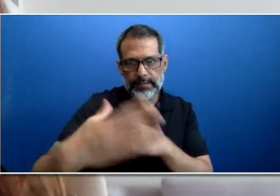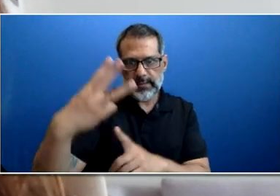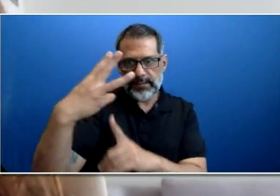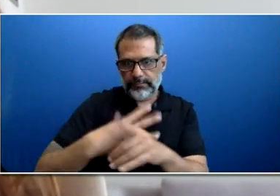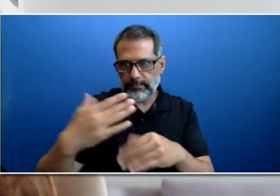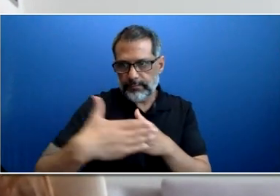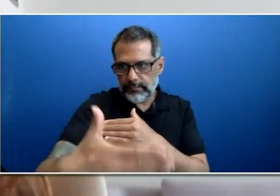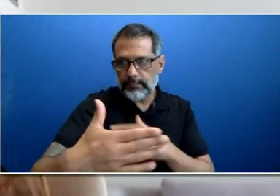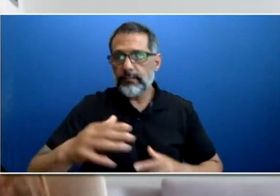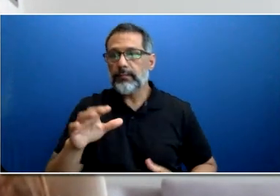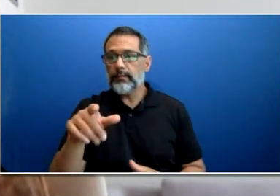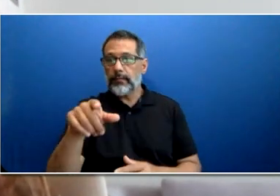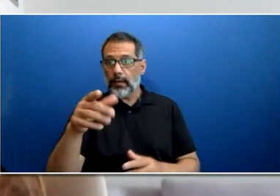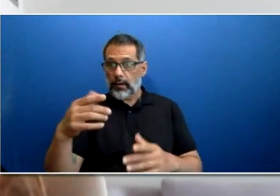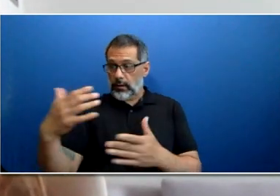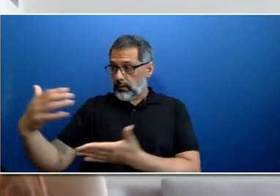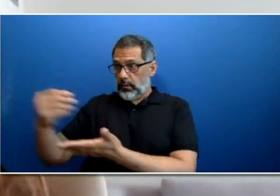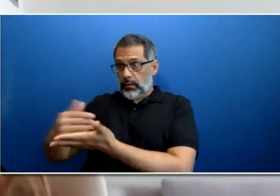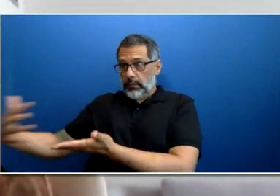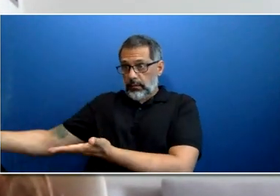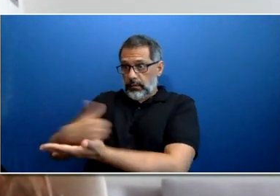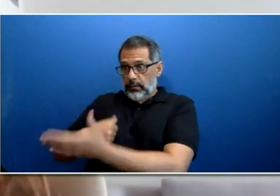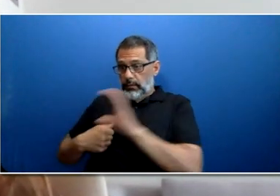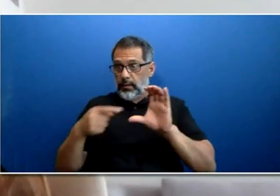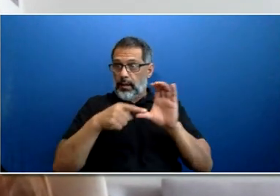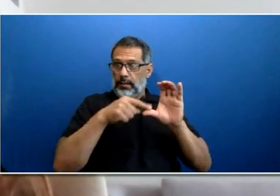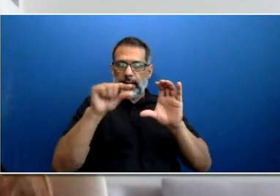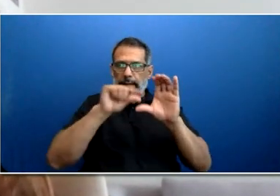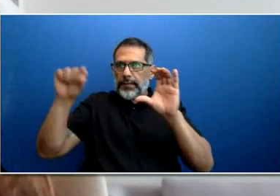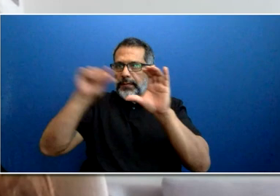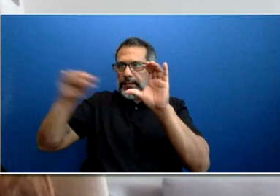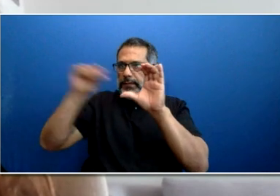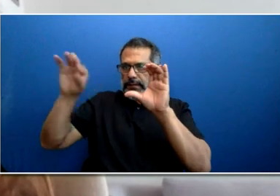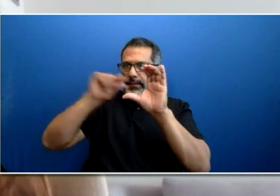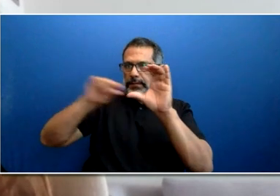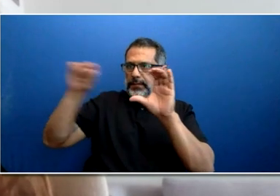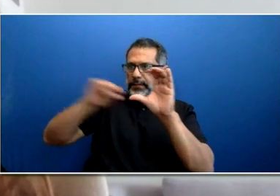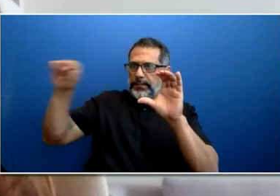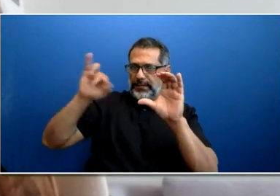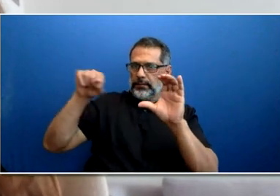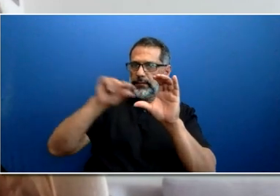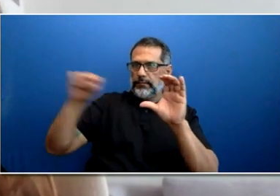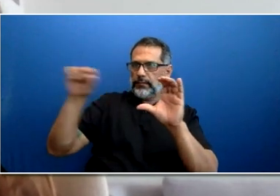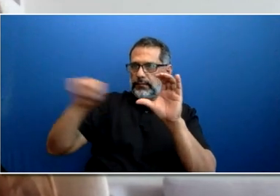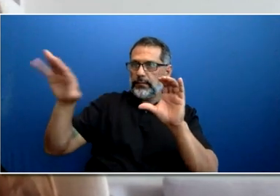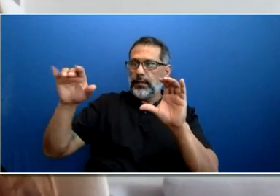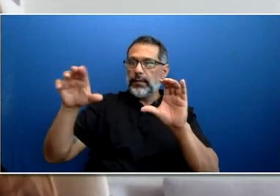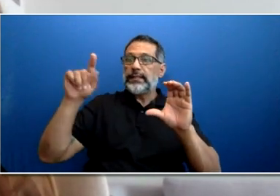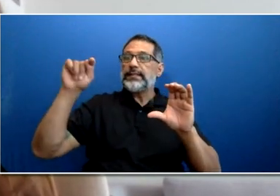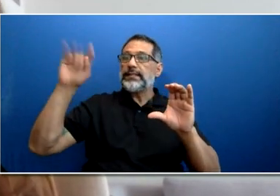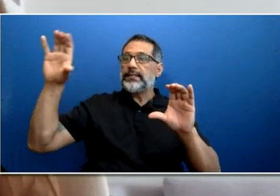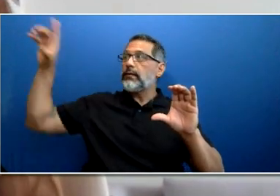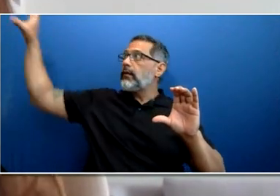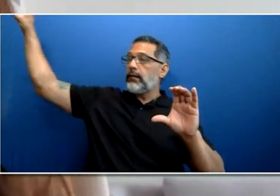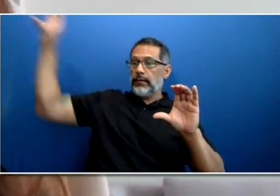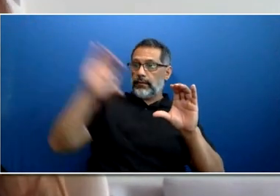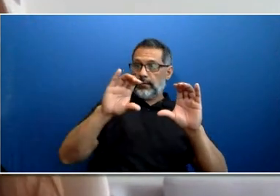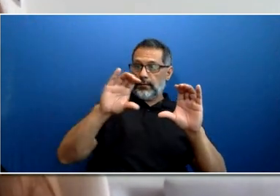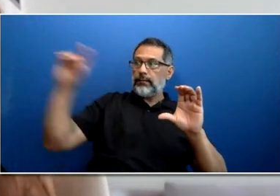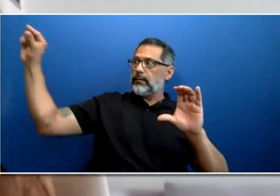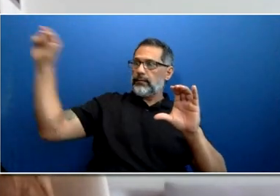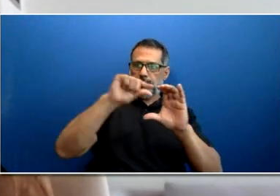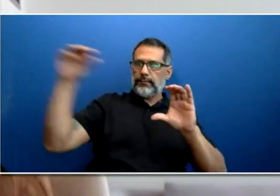TTC matches the contribution. These contributions are automatically deducted from your weekly pre